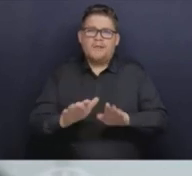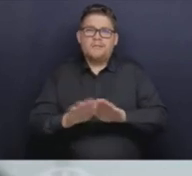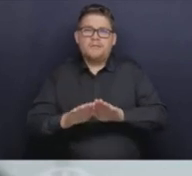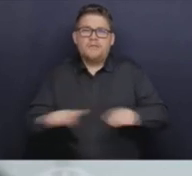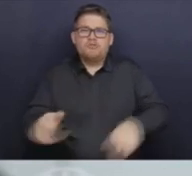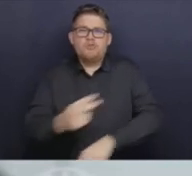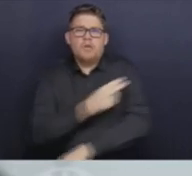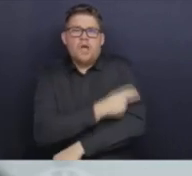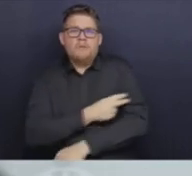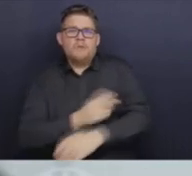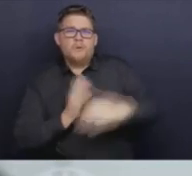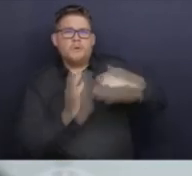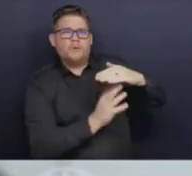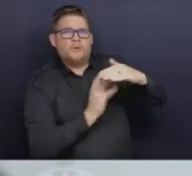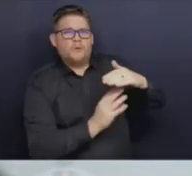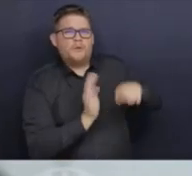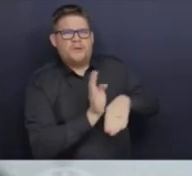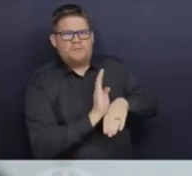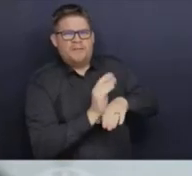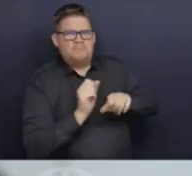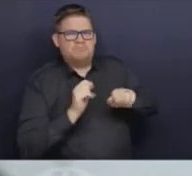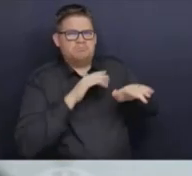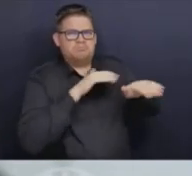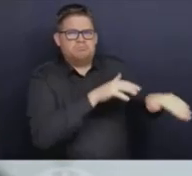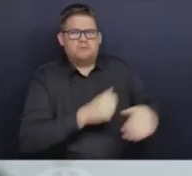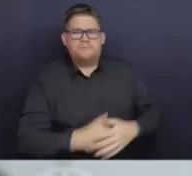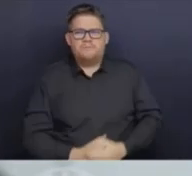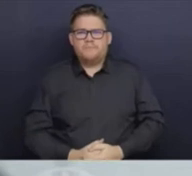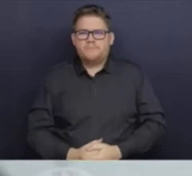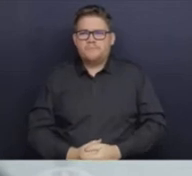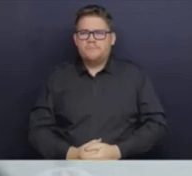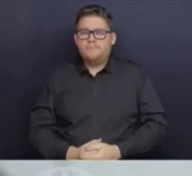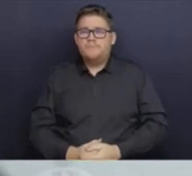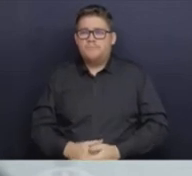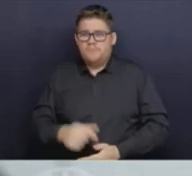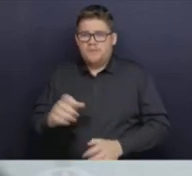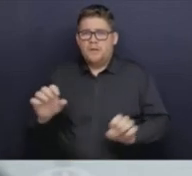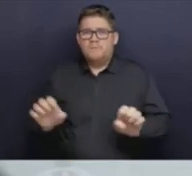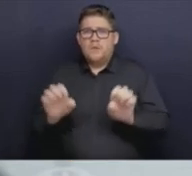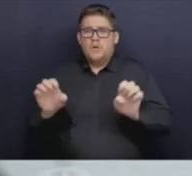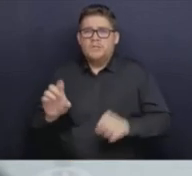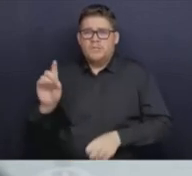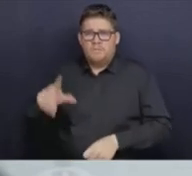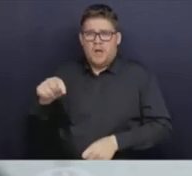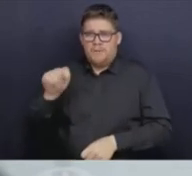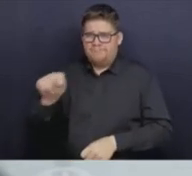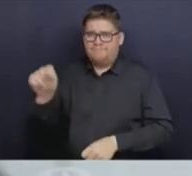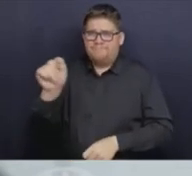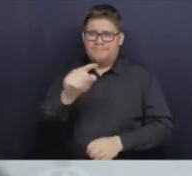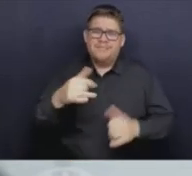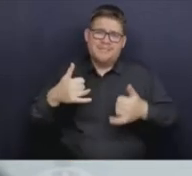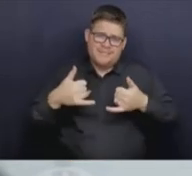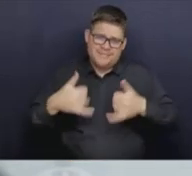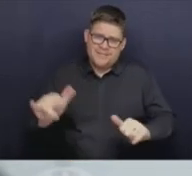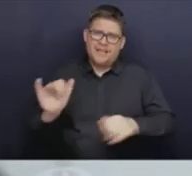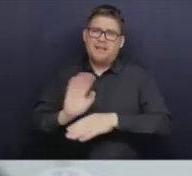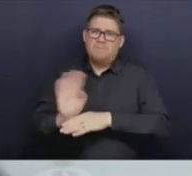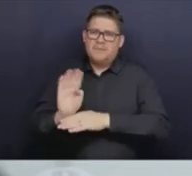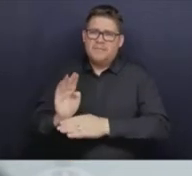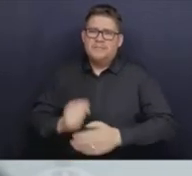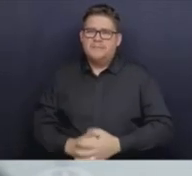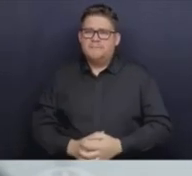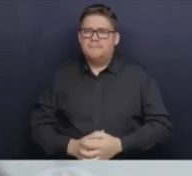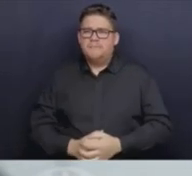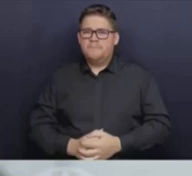people that the emergency departments are still busy and they have put in place measures to make sure that we can quickly